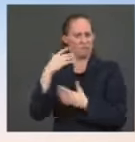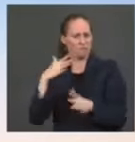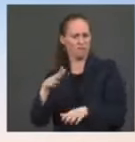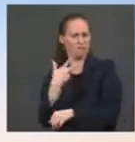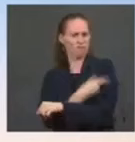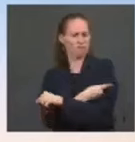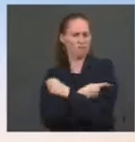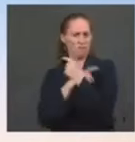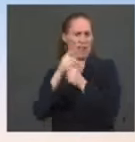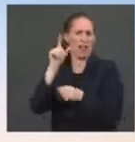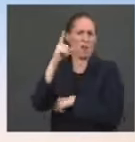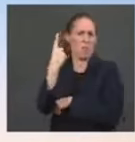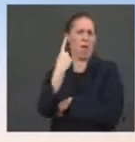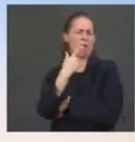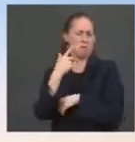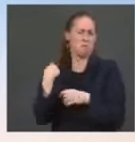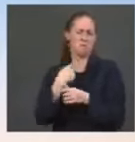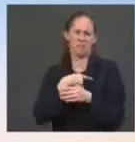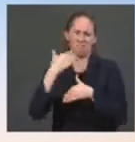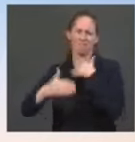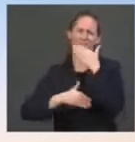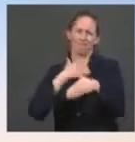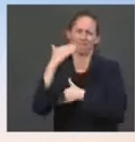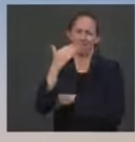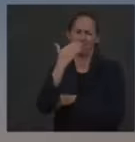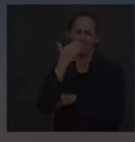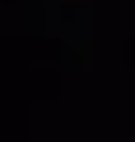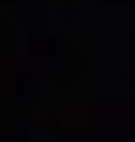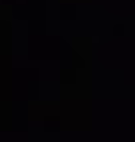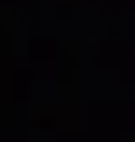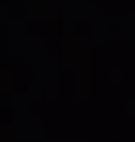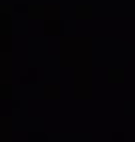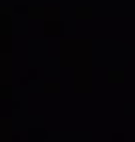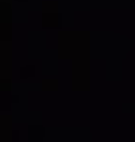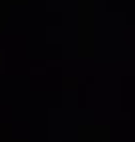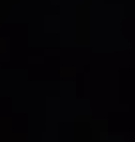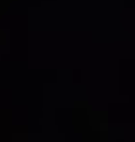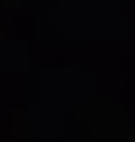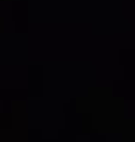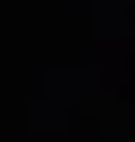past several months. So we'll continue to abide by and conduct our own policies. DR.